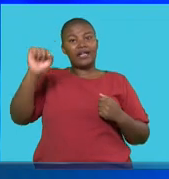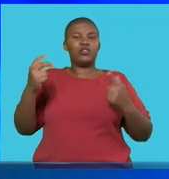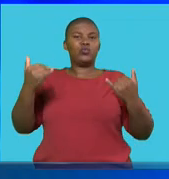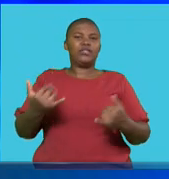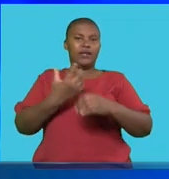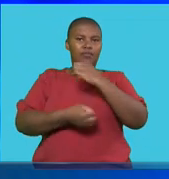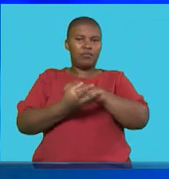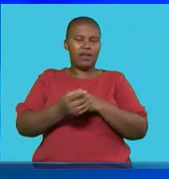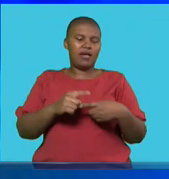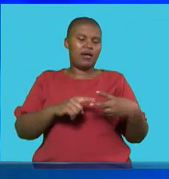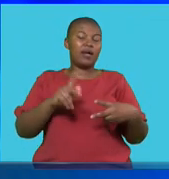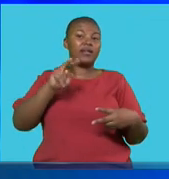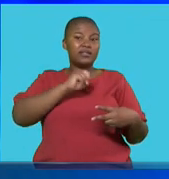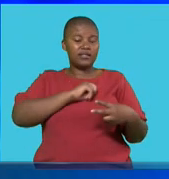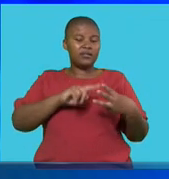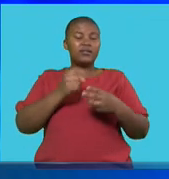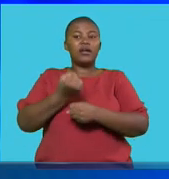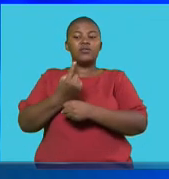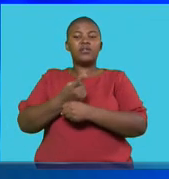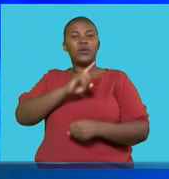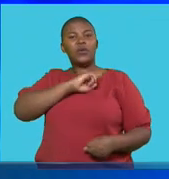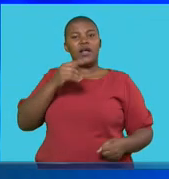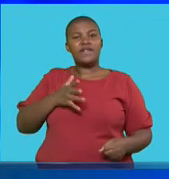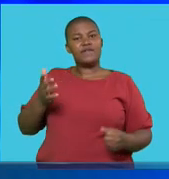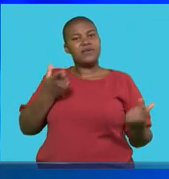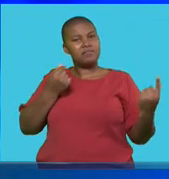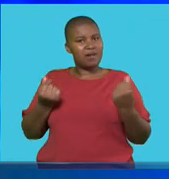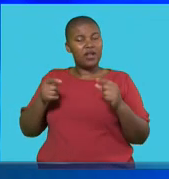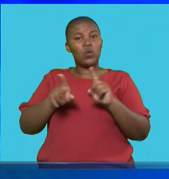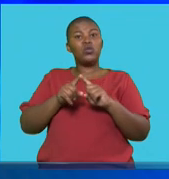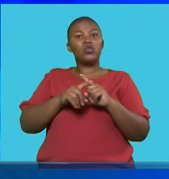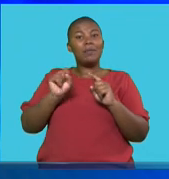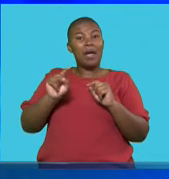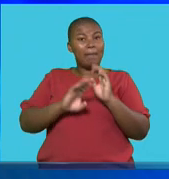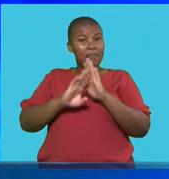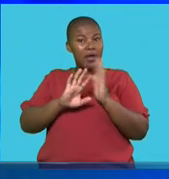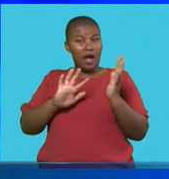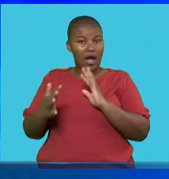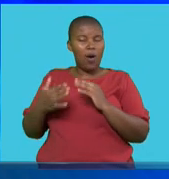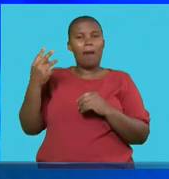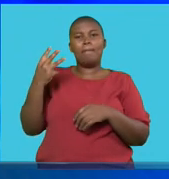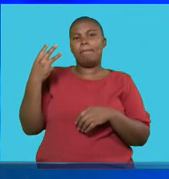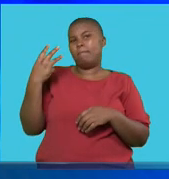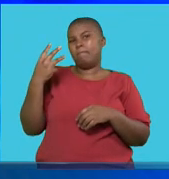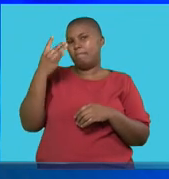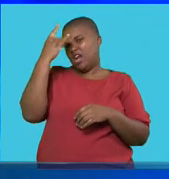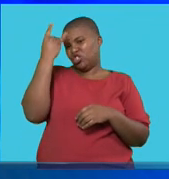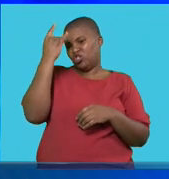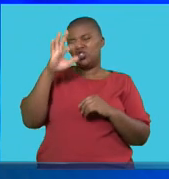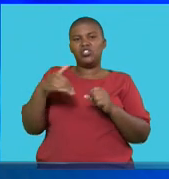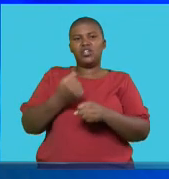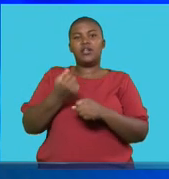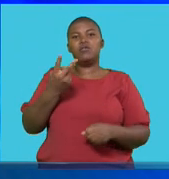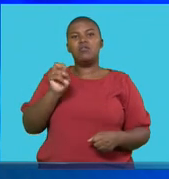KwaZulu-Natal and Gauteng over wage demands. This development follows an agreement reached in March 2022 between South